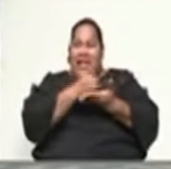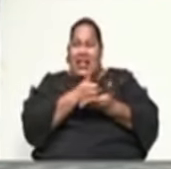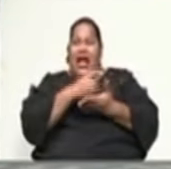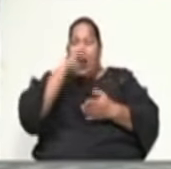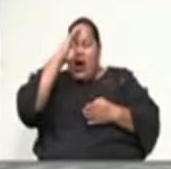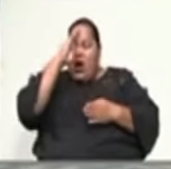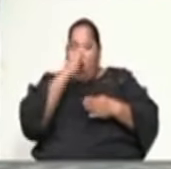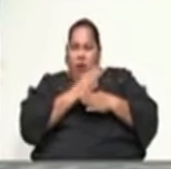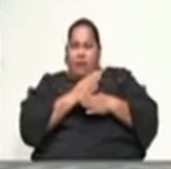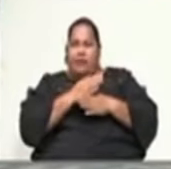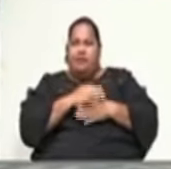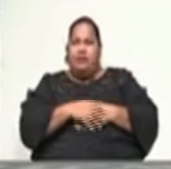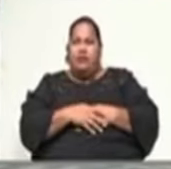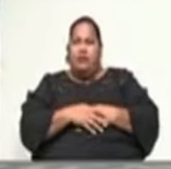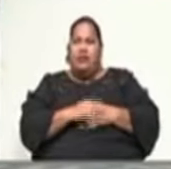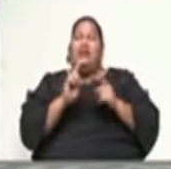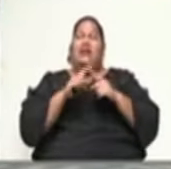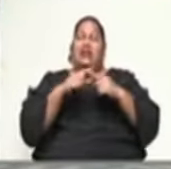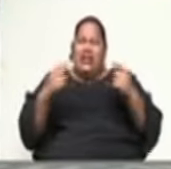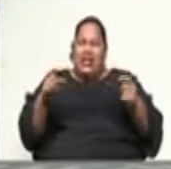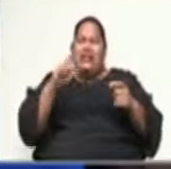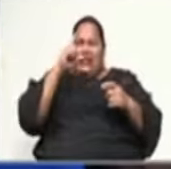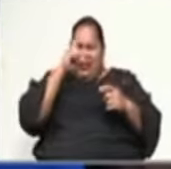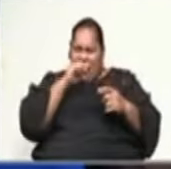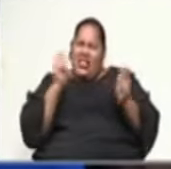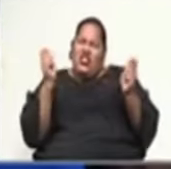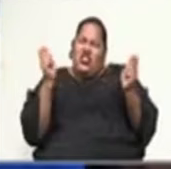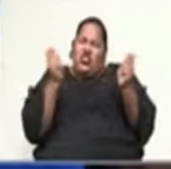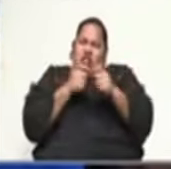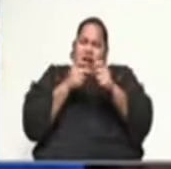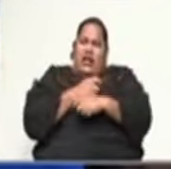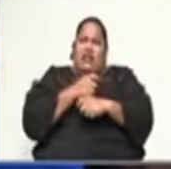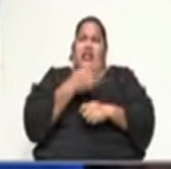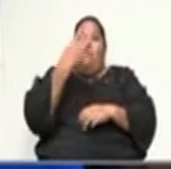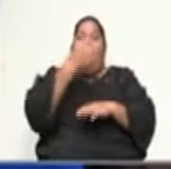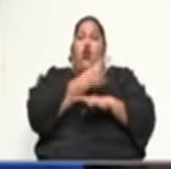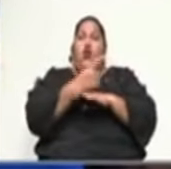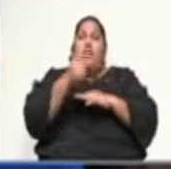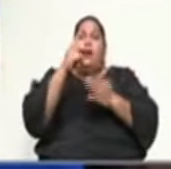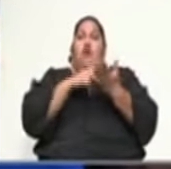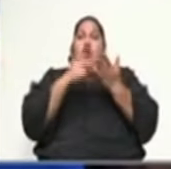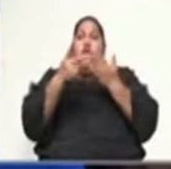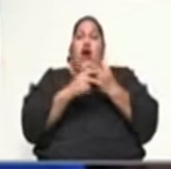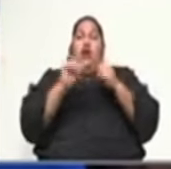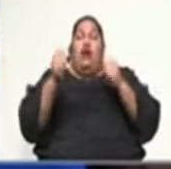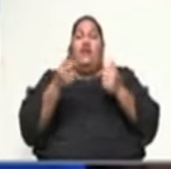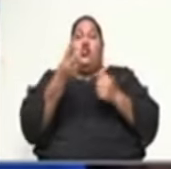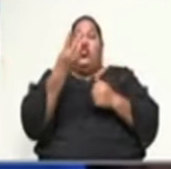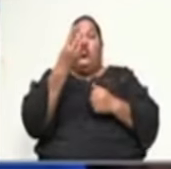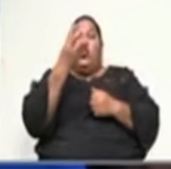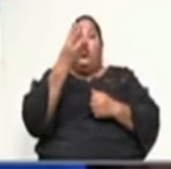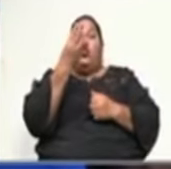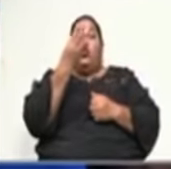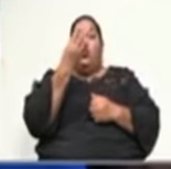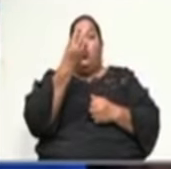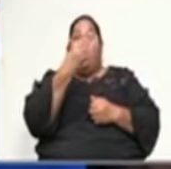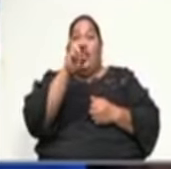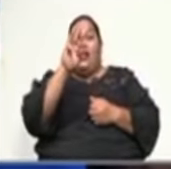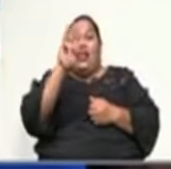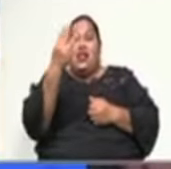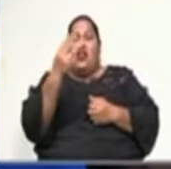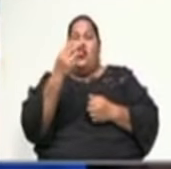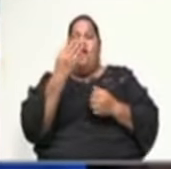that things would change the four weeks program will end on the 23rd of august